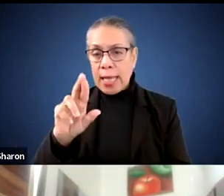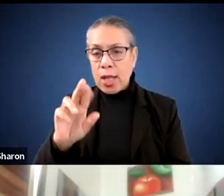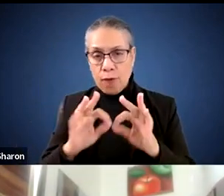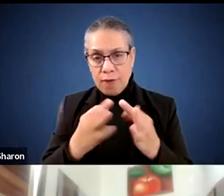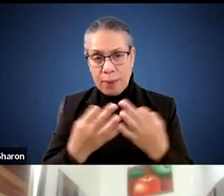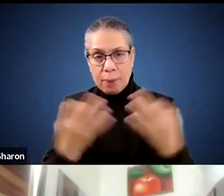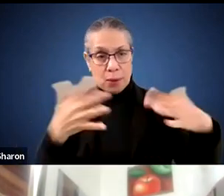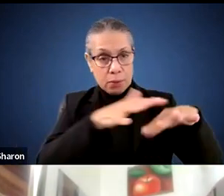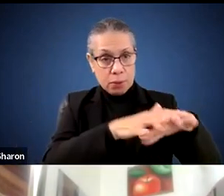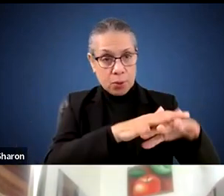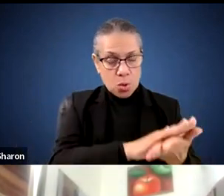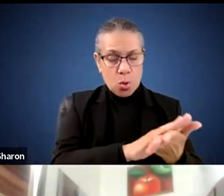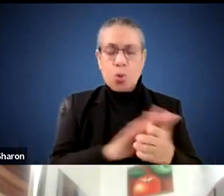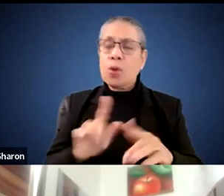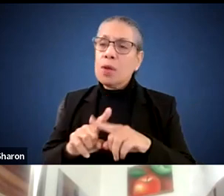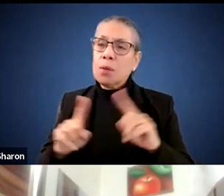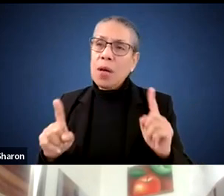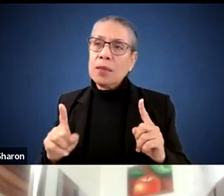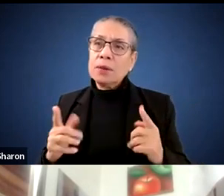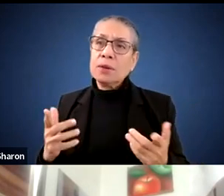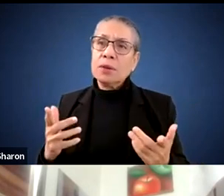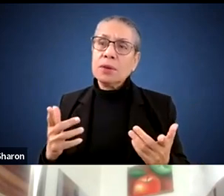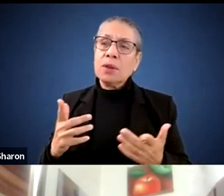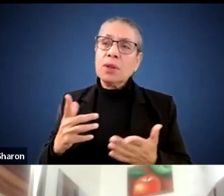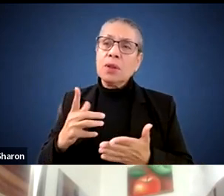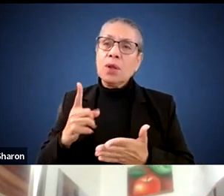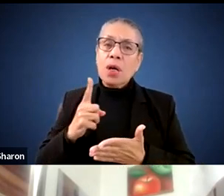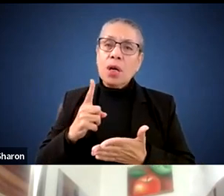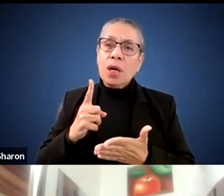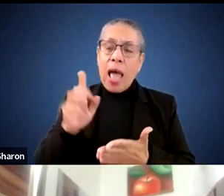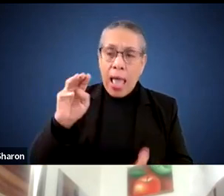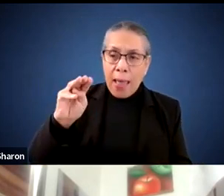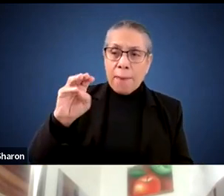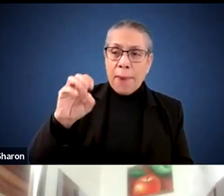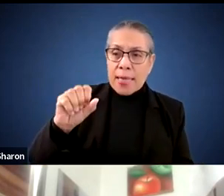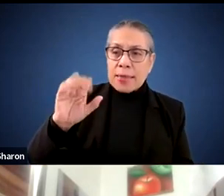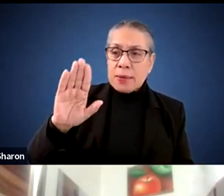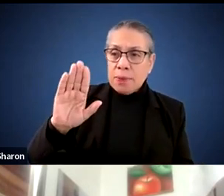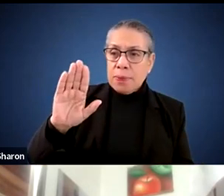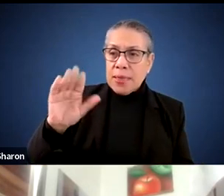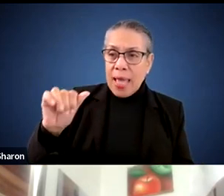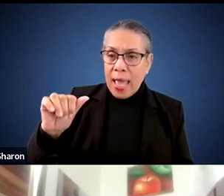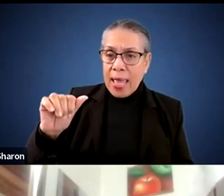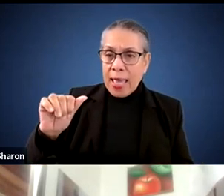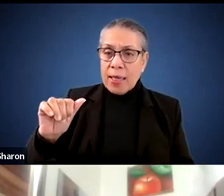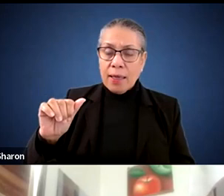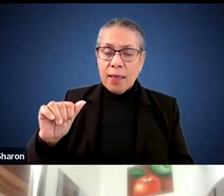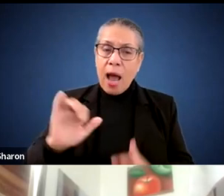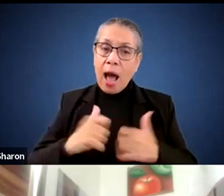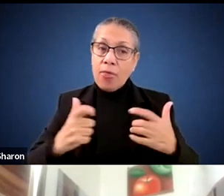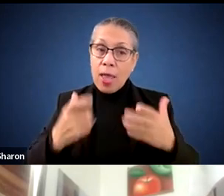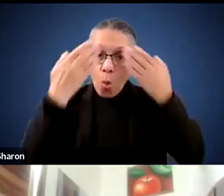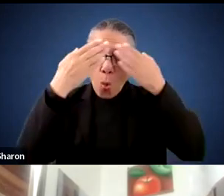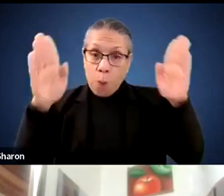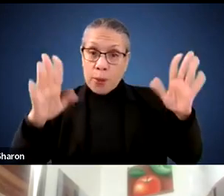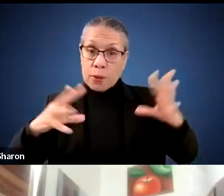You know, what is your sense of receptivity by MSBA to this request? And how can we